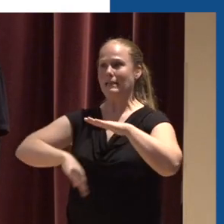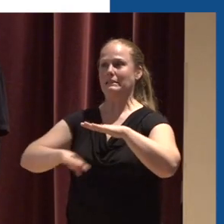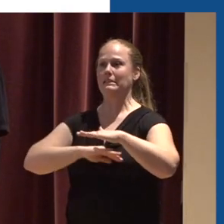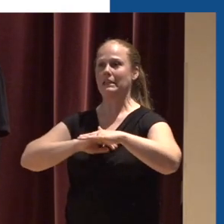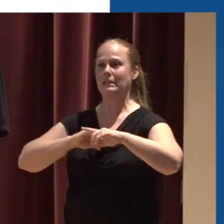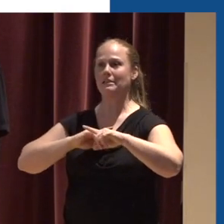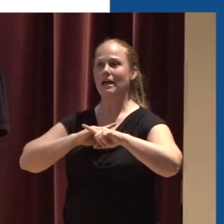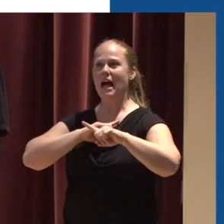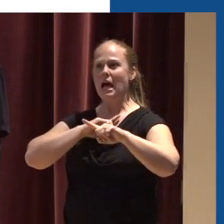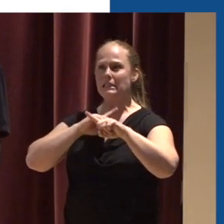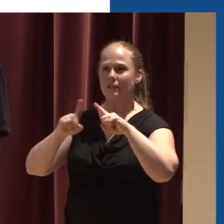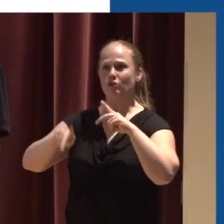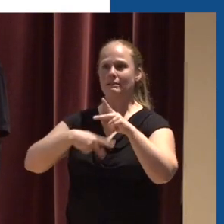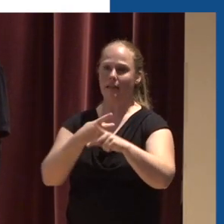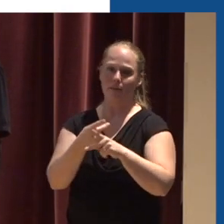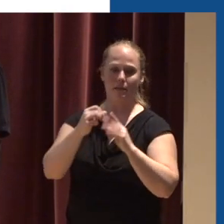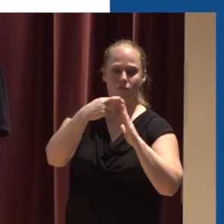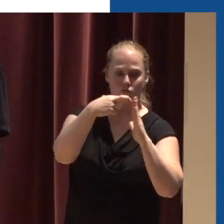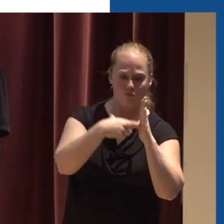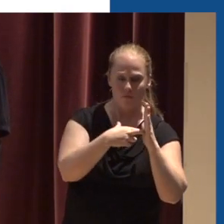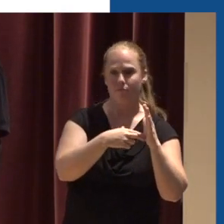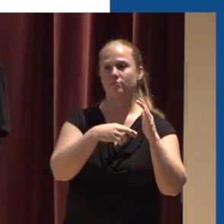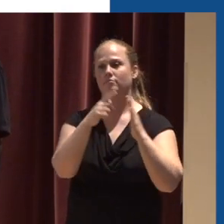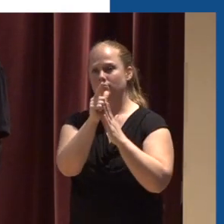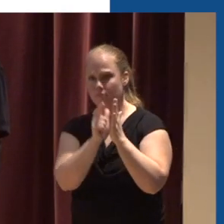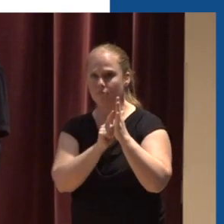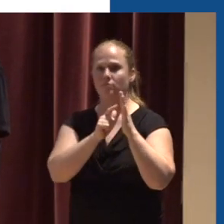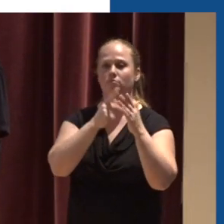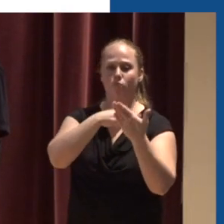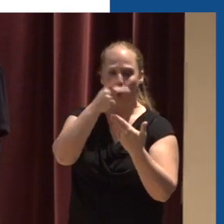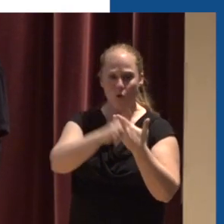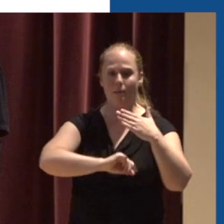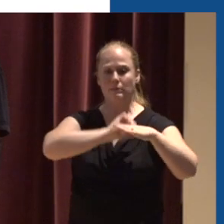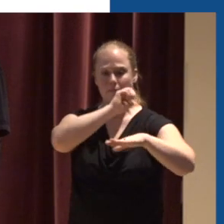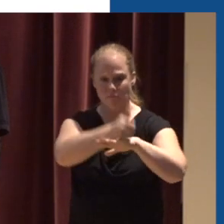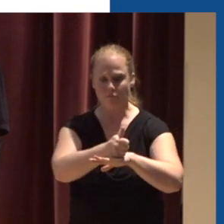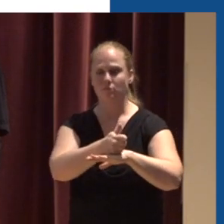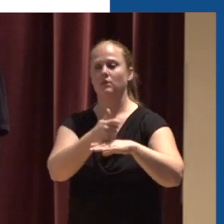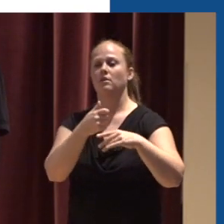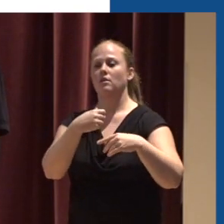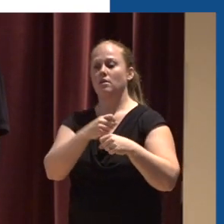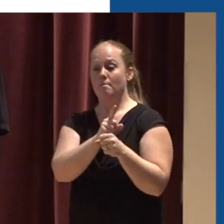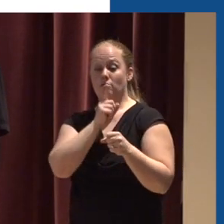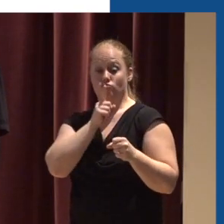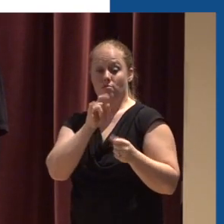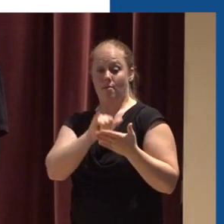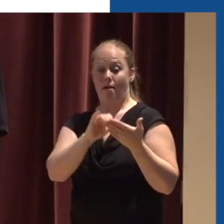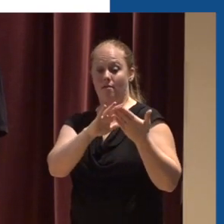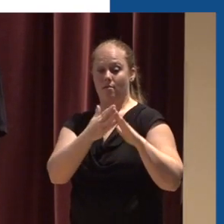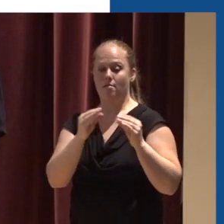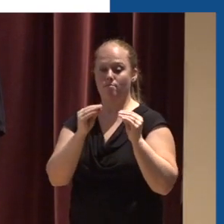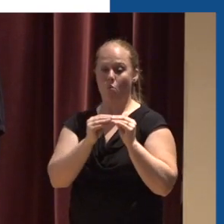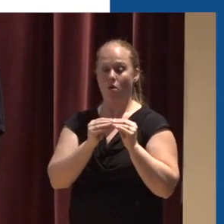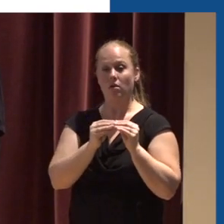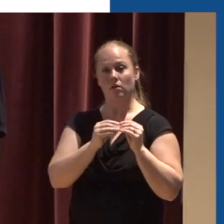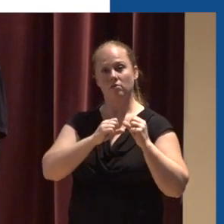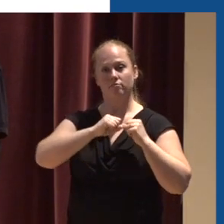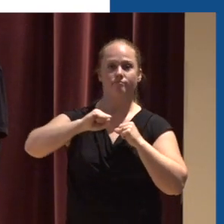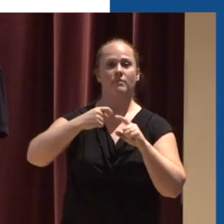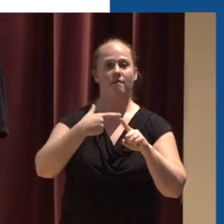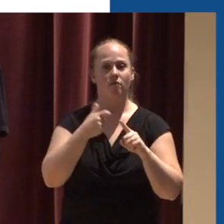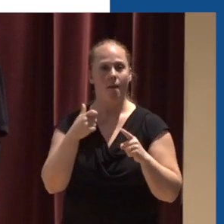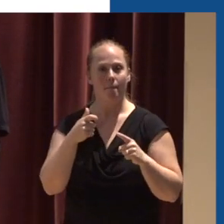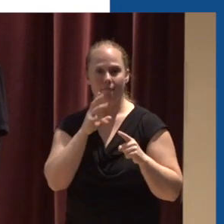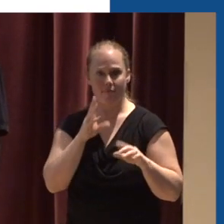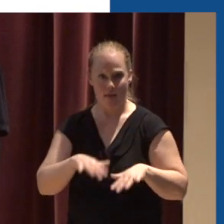regulations and programs That the city employs here that makes the community more flood resilient And